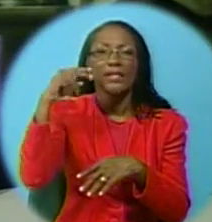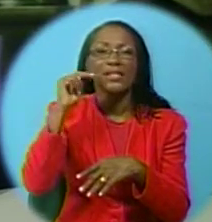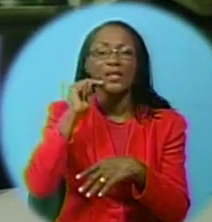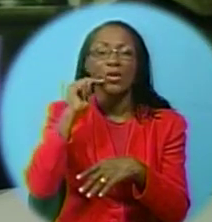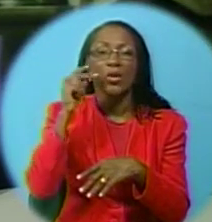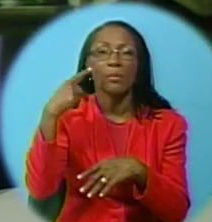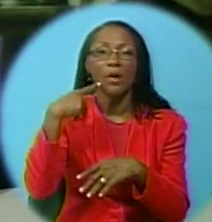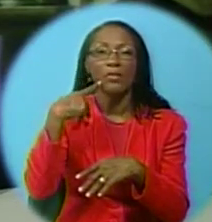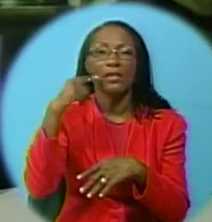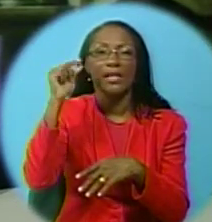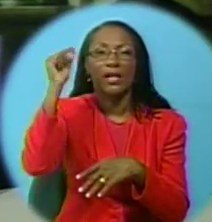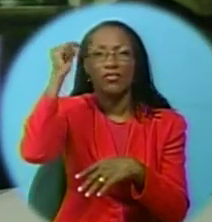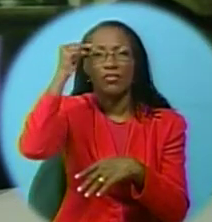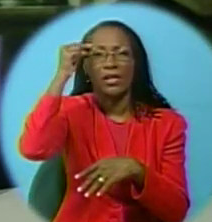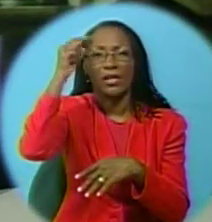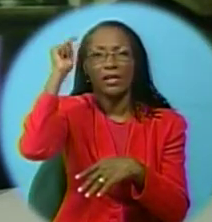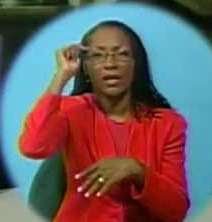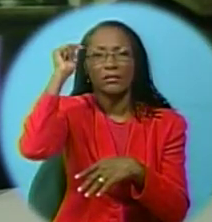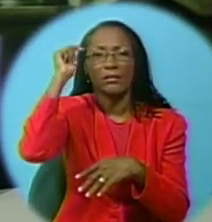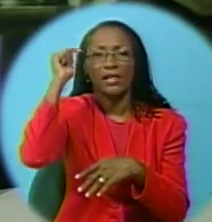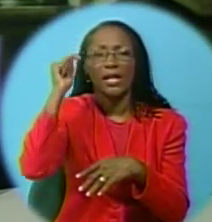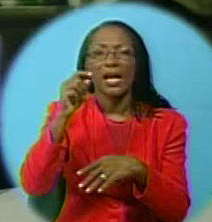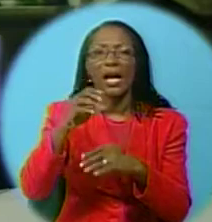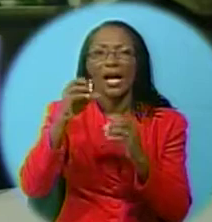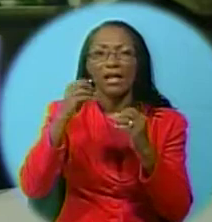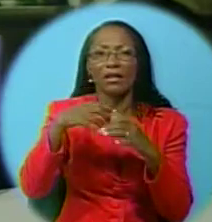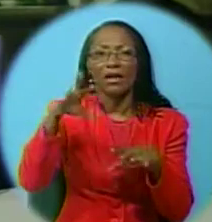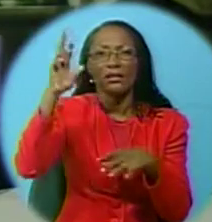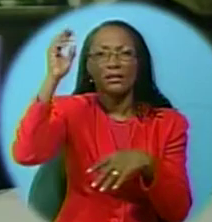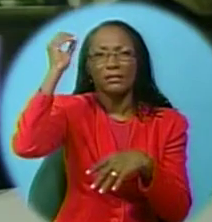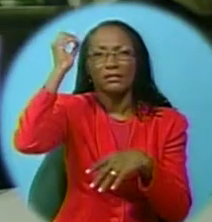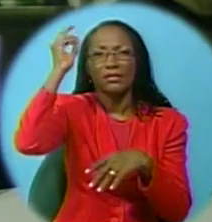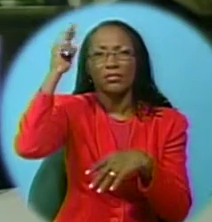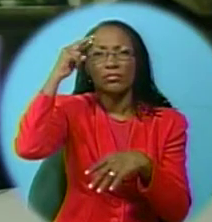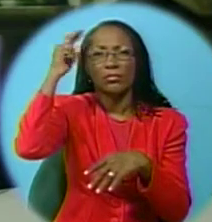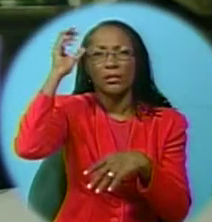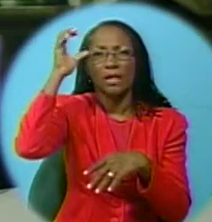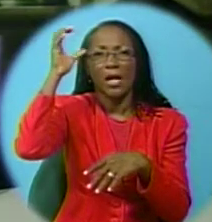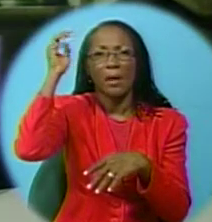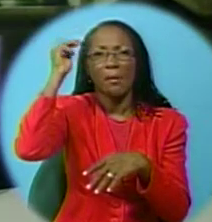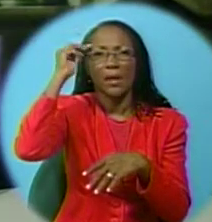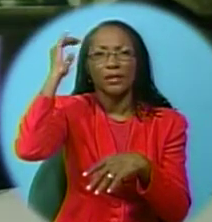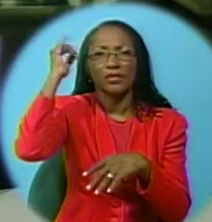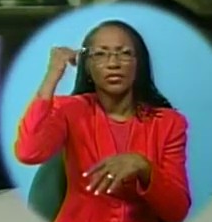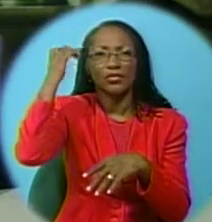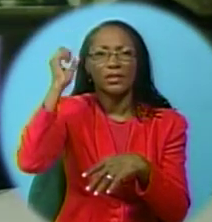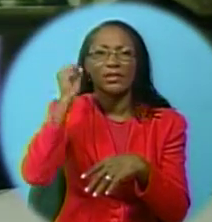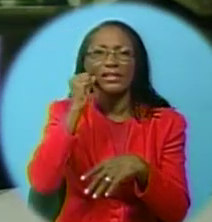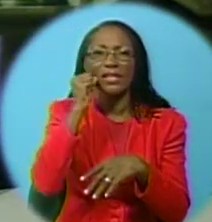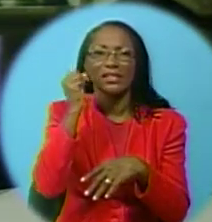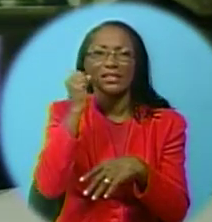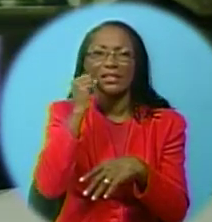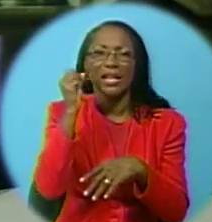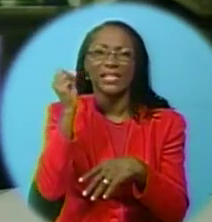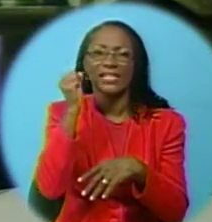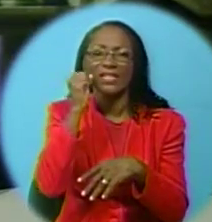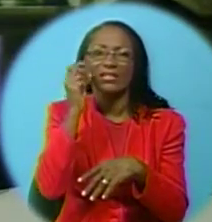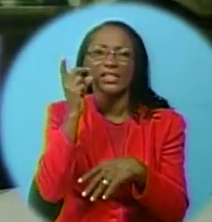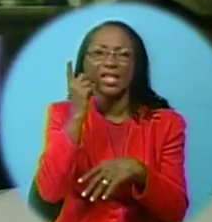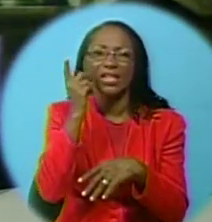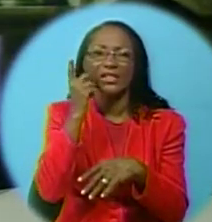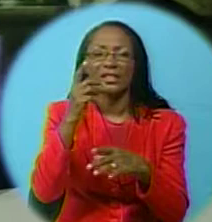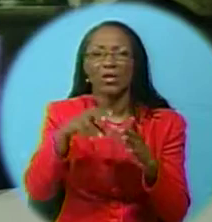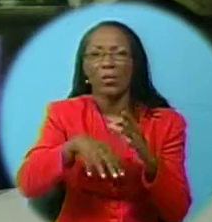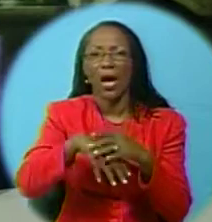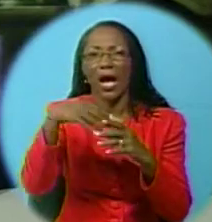Those who lost out were Roland Butcher, Erskine Simmons, Michael Jules, Sasha Sunderland, and Sylvia Darlington. The